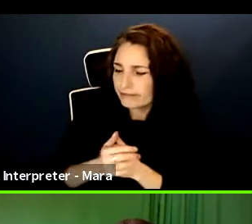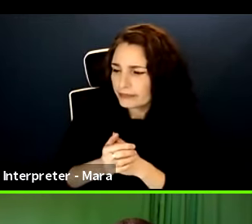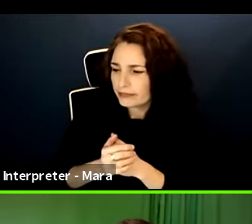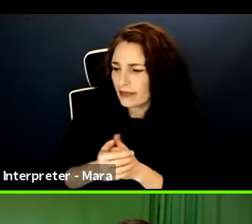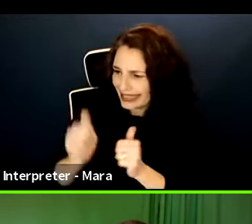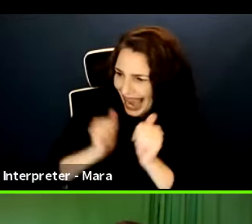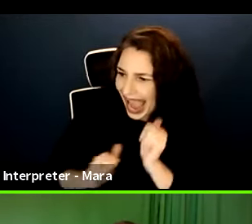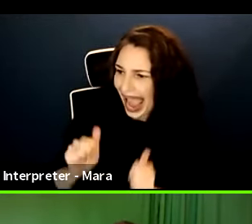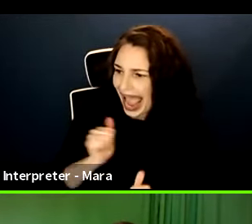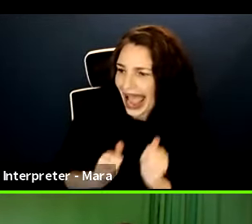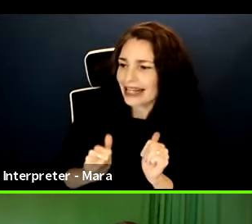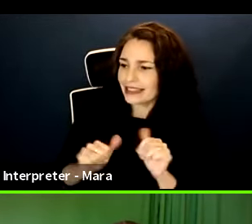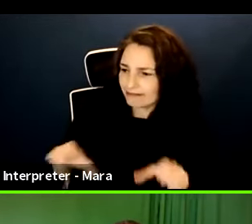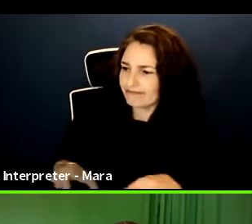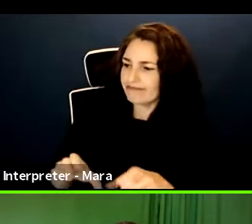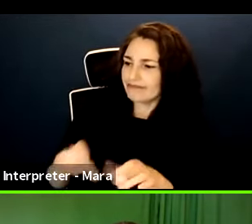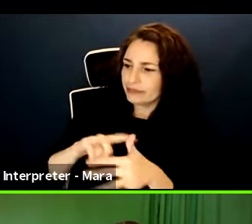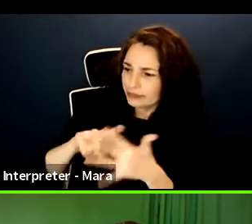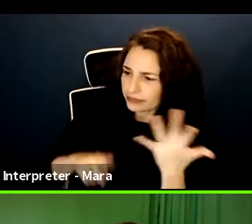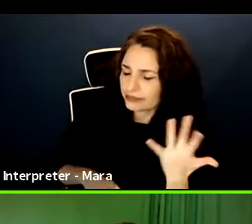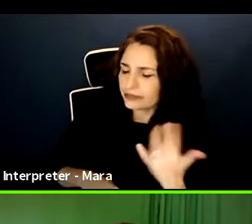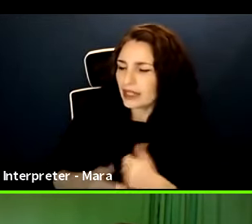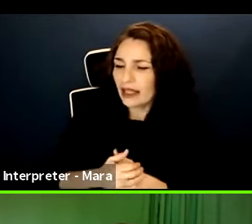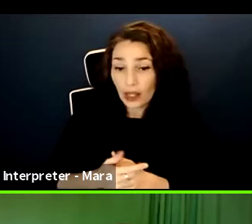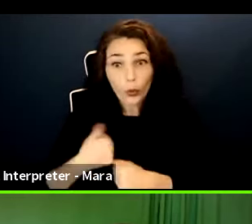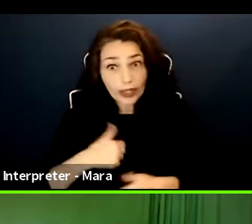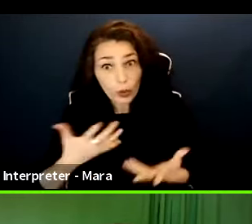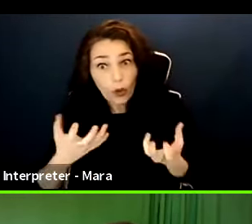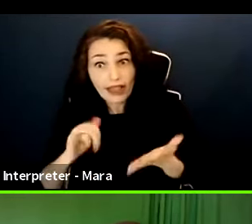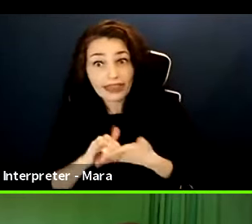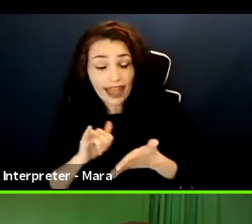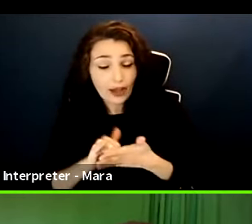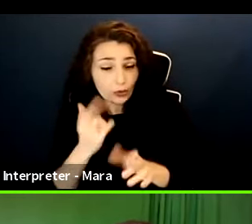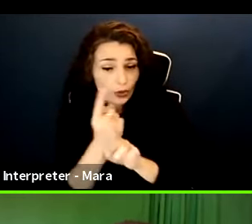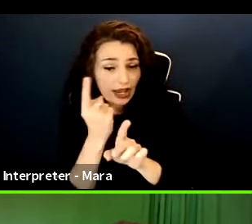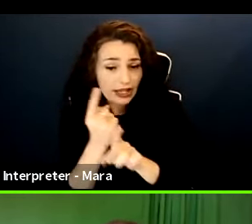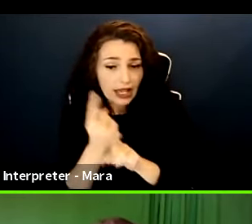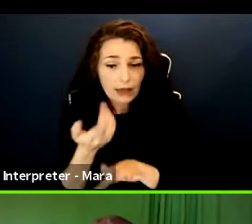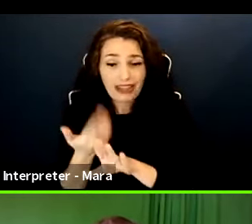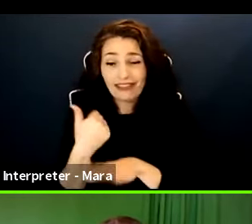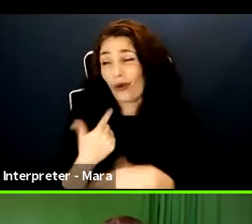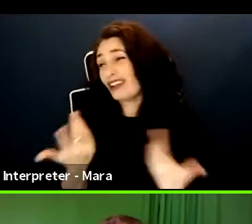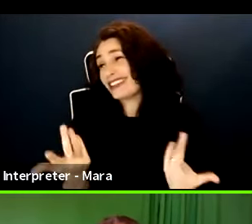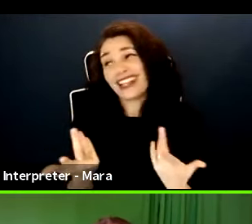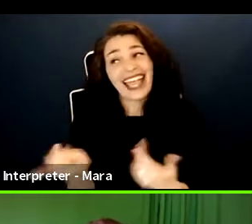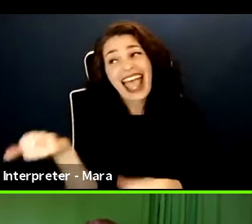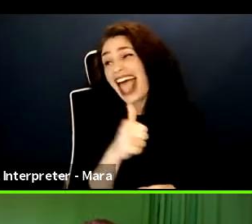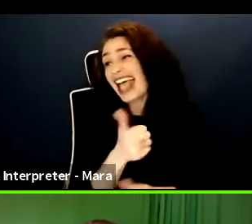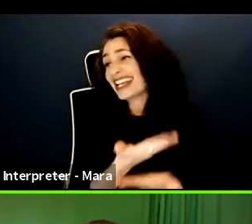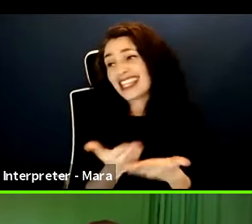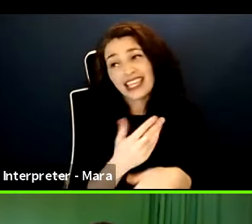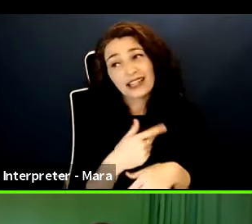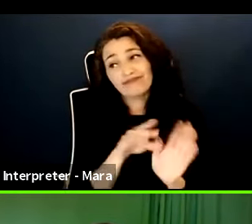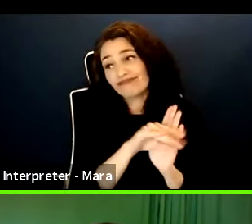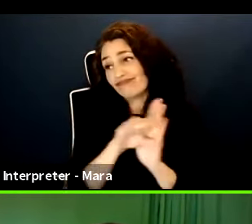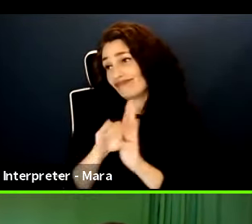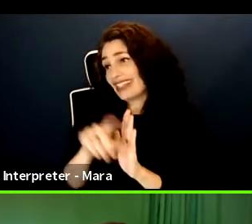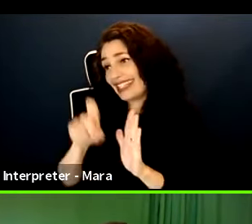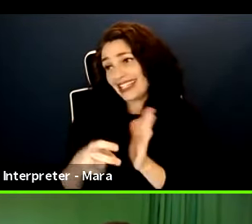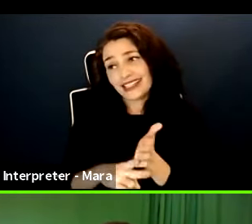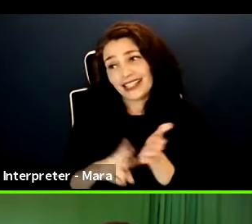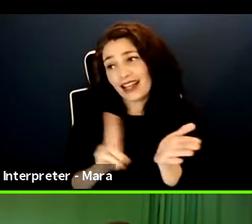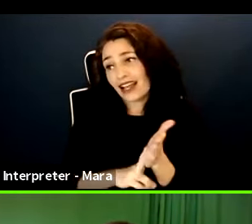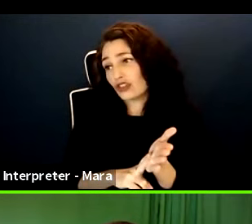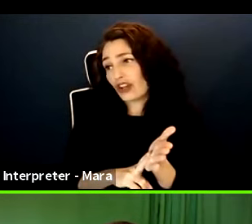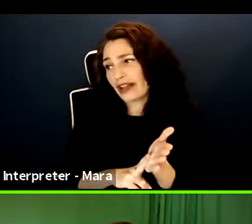want to be doing. And you get to produce them because before it was like anything recorded needs to have a contract and the other contracts were too